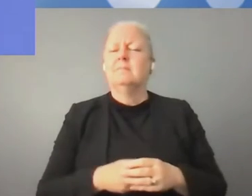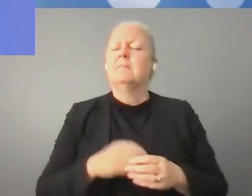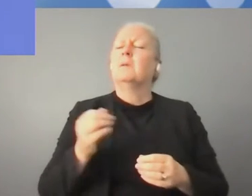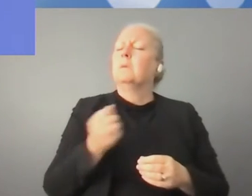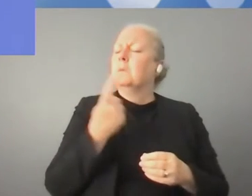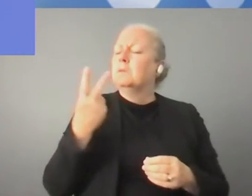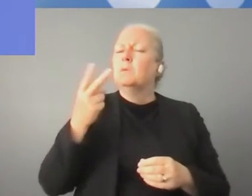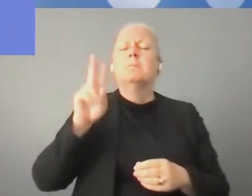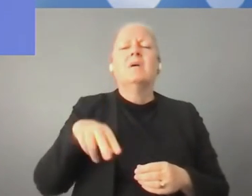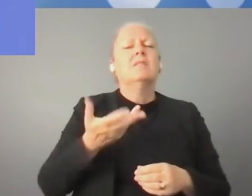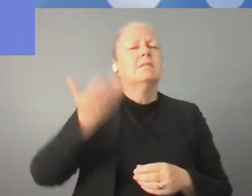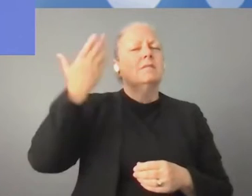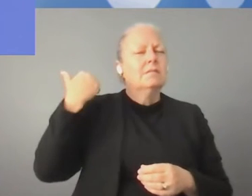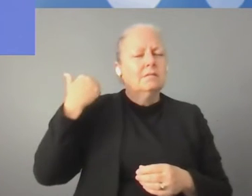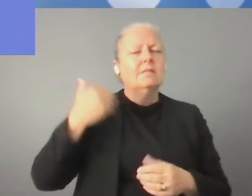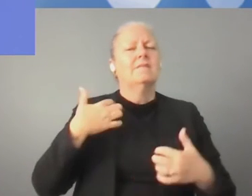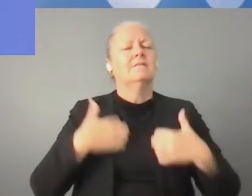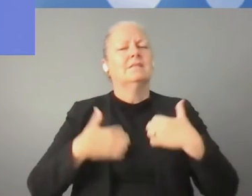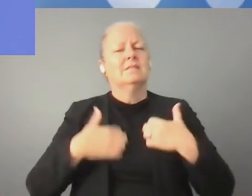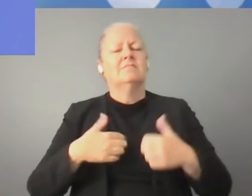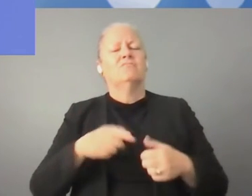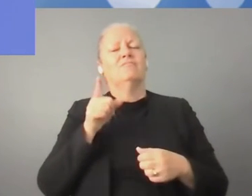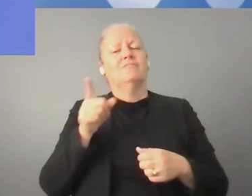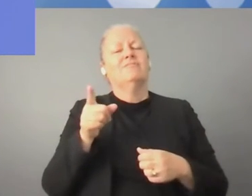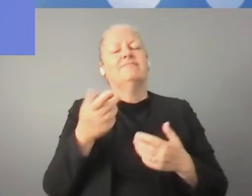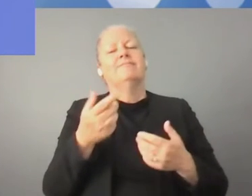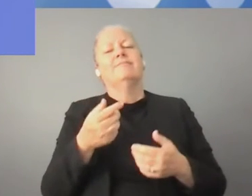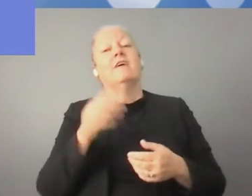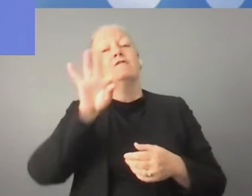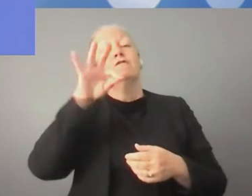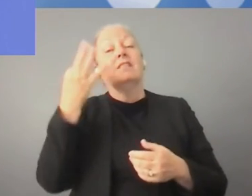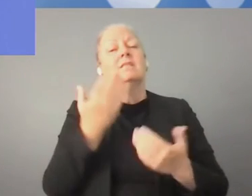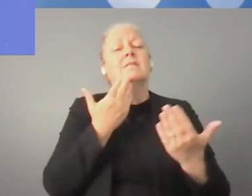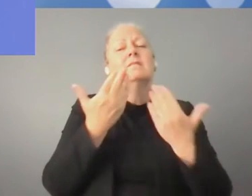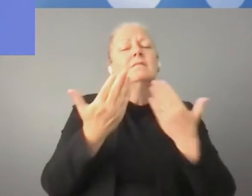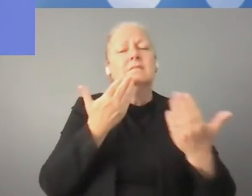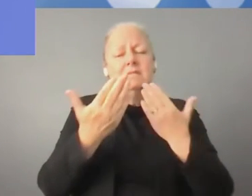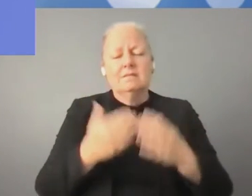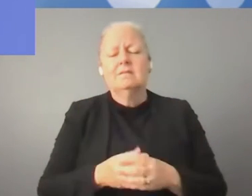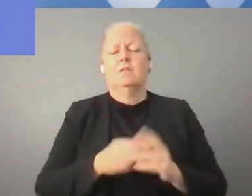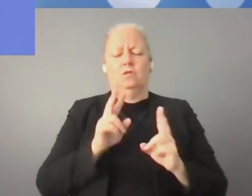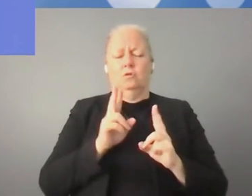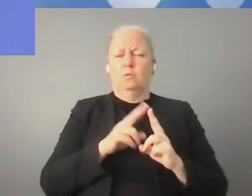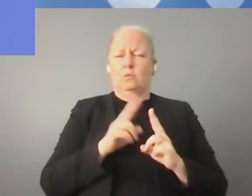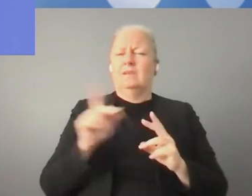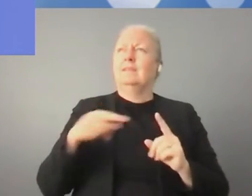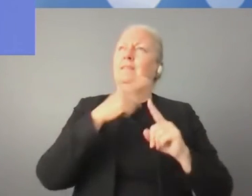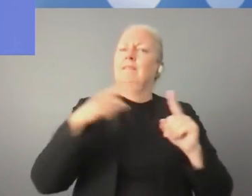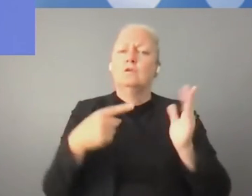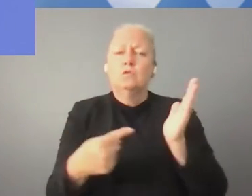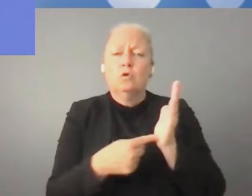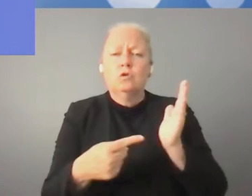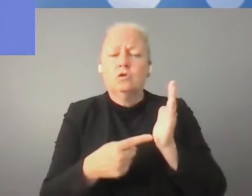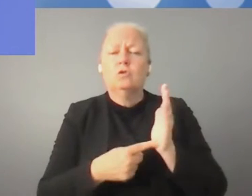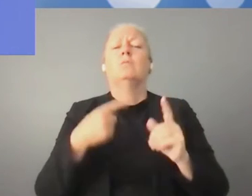a very interesting conference in France, VivaTech. And two subjects present on the conference was like digital technologies and the financing